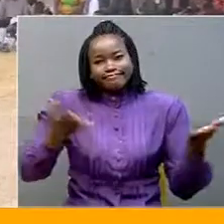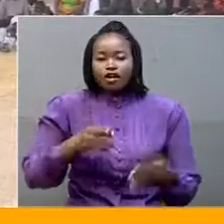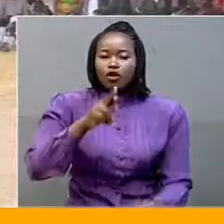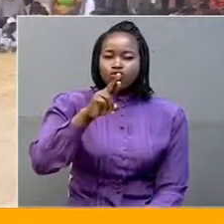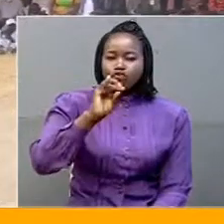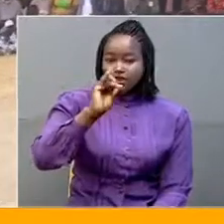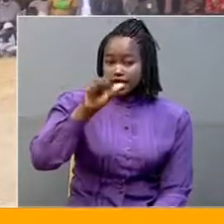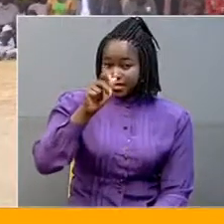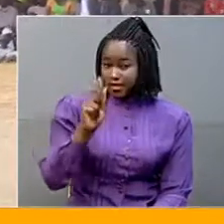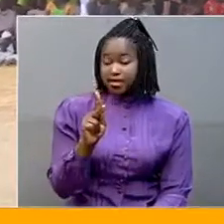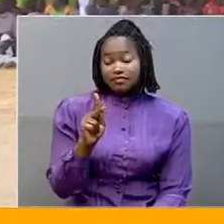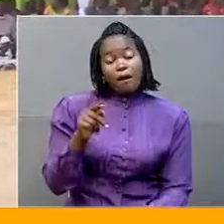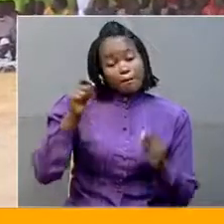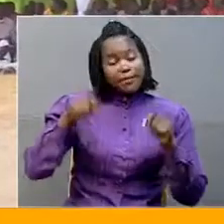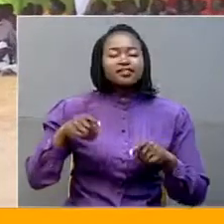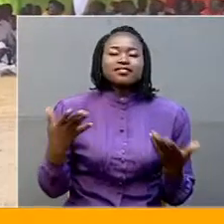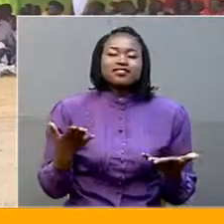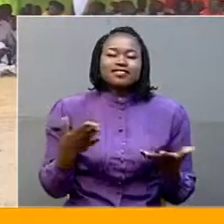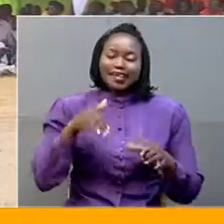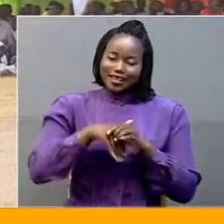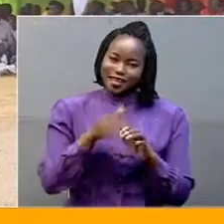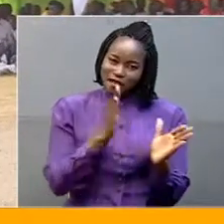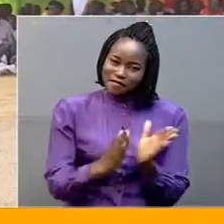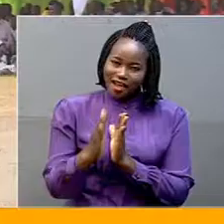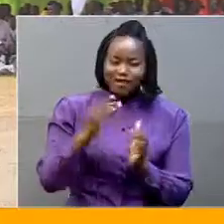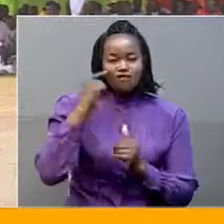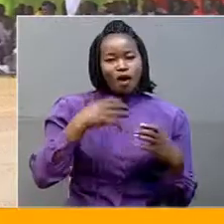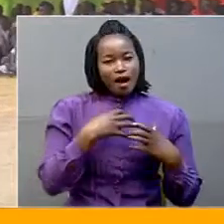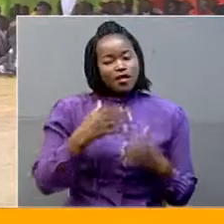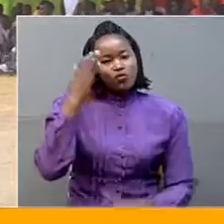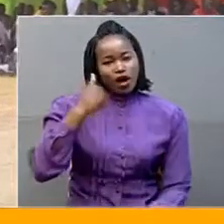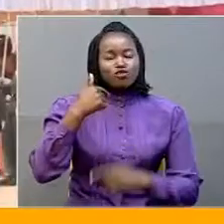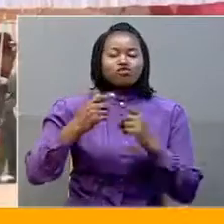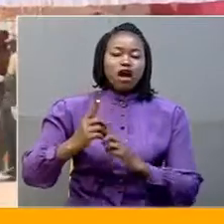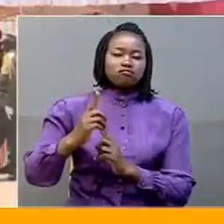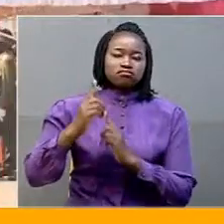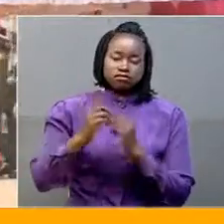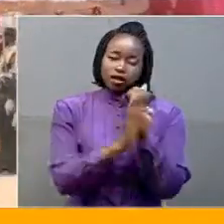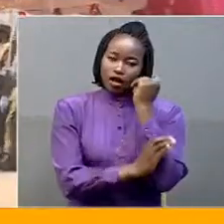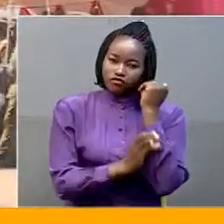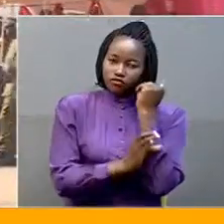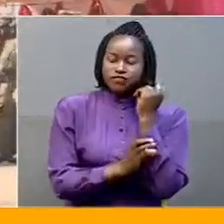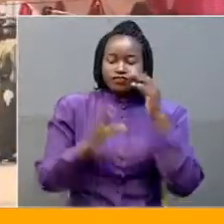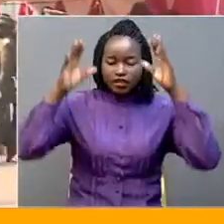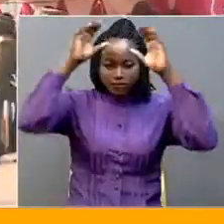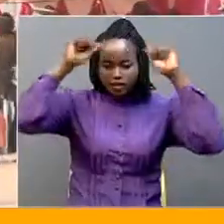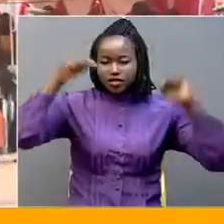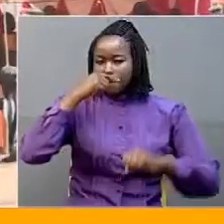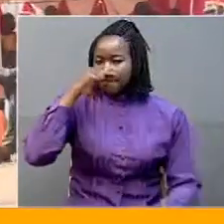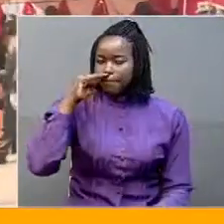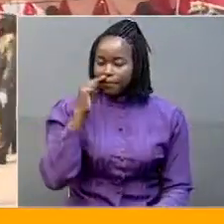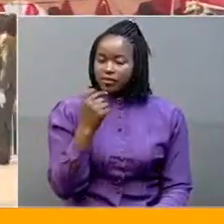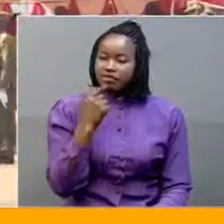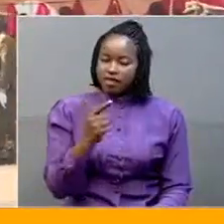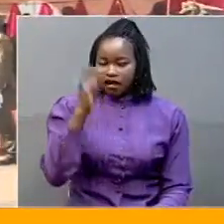plan of the defense of the country. President Msevin said that government would